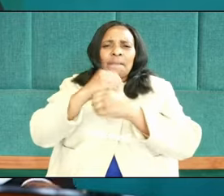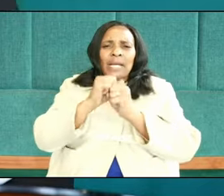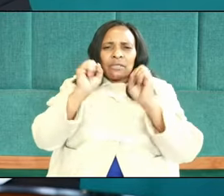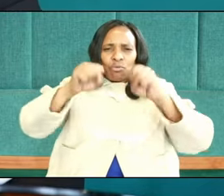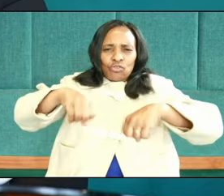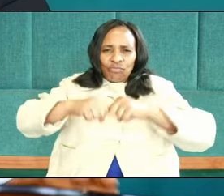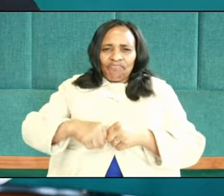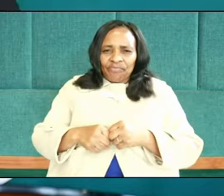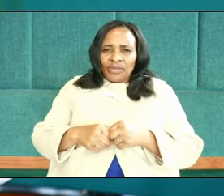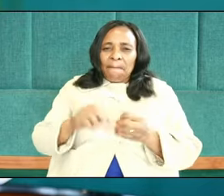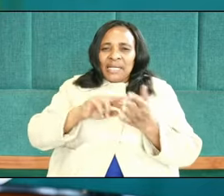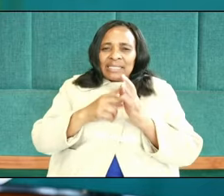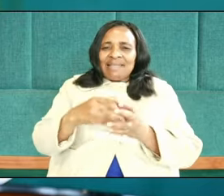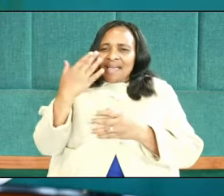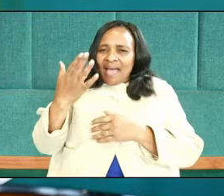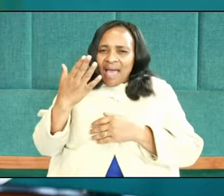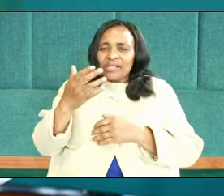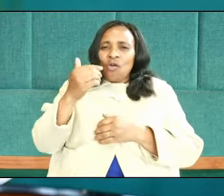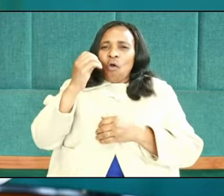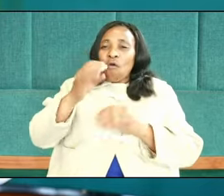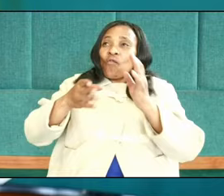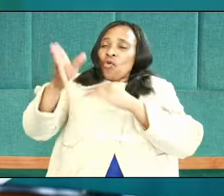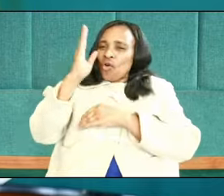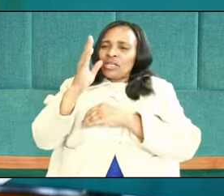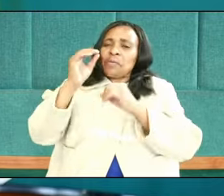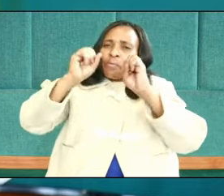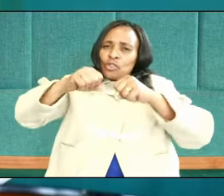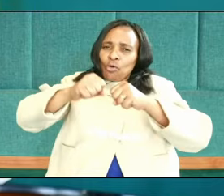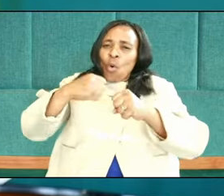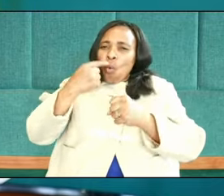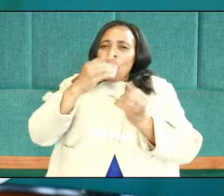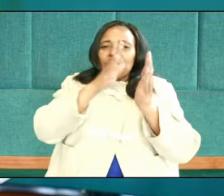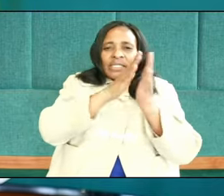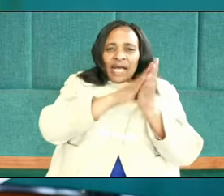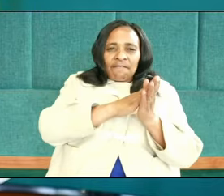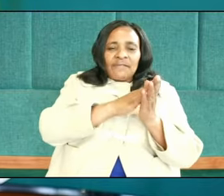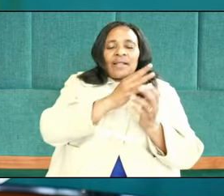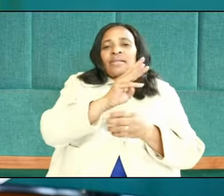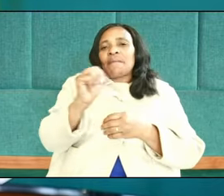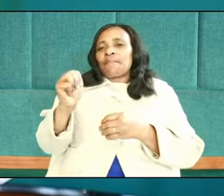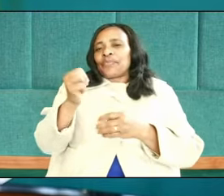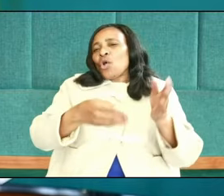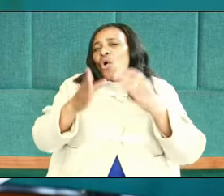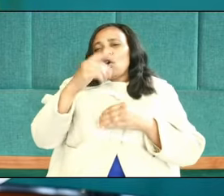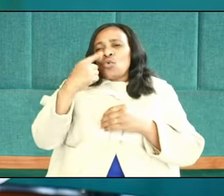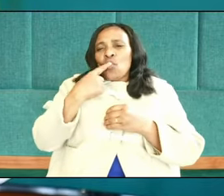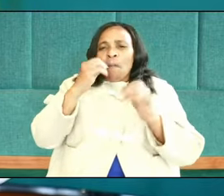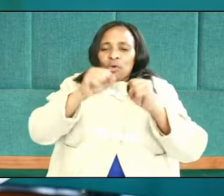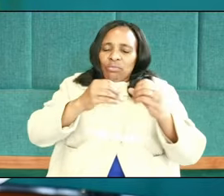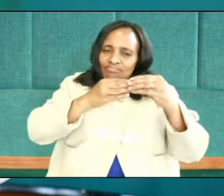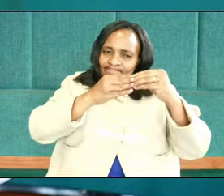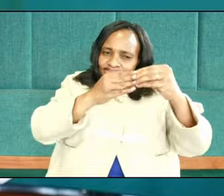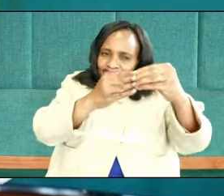your right hand. It was possible because the God who preserved them, the God who led